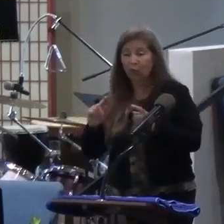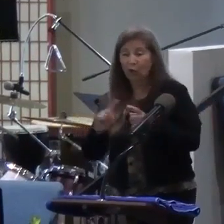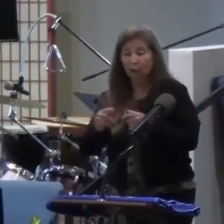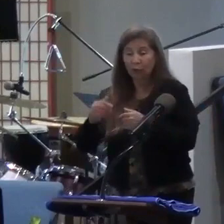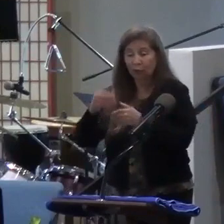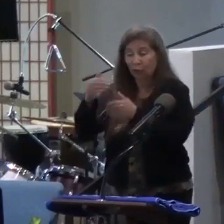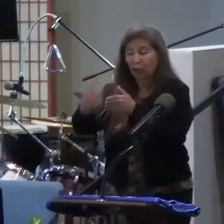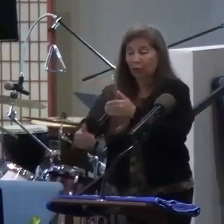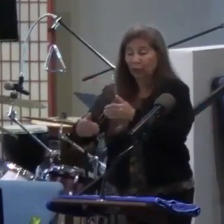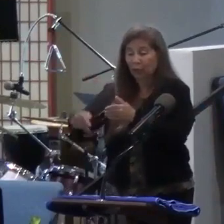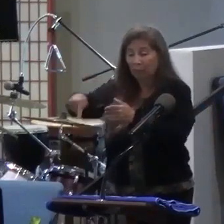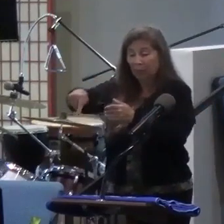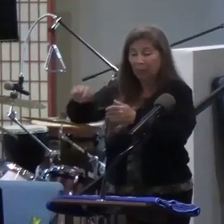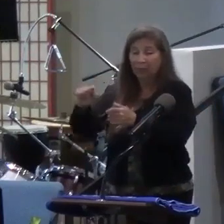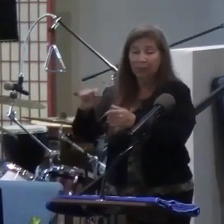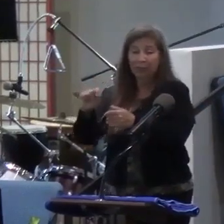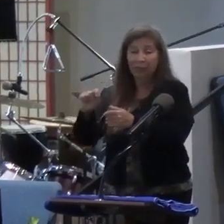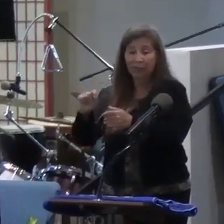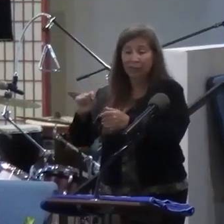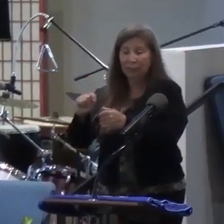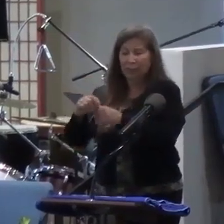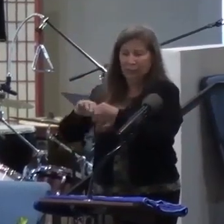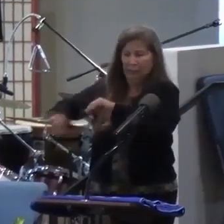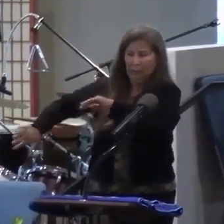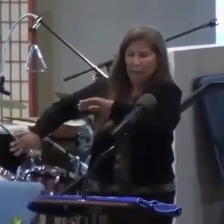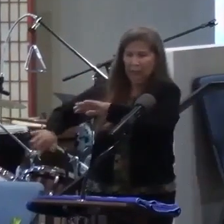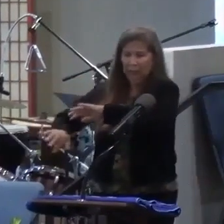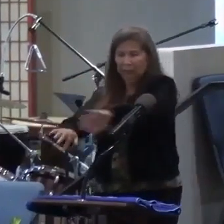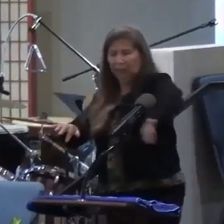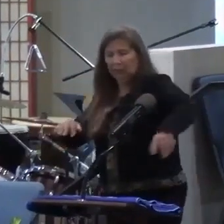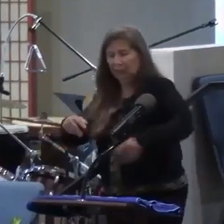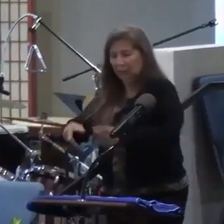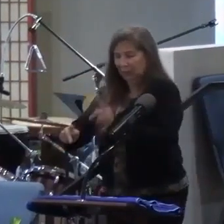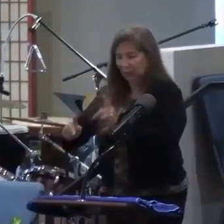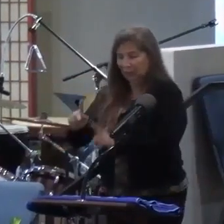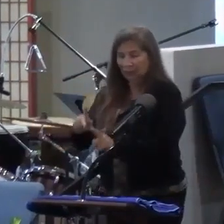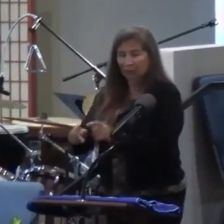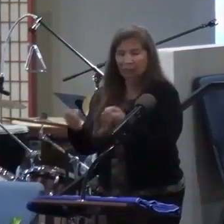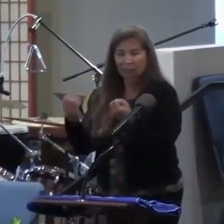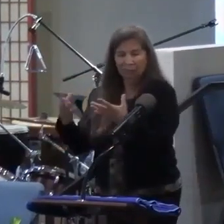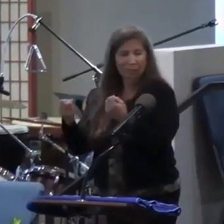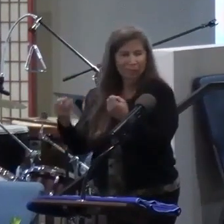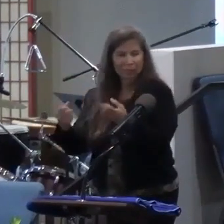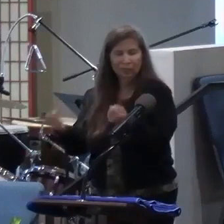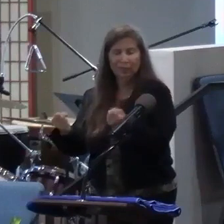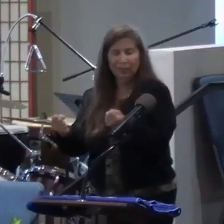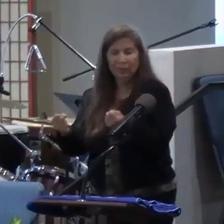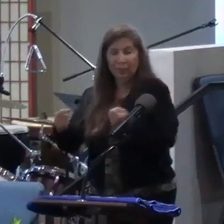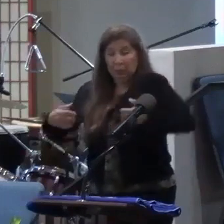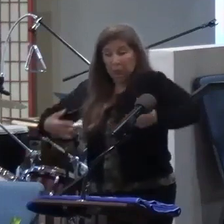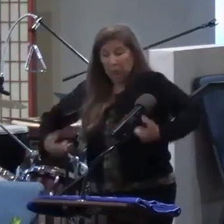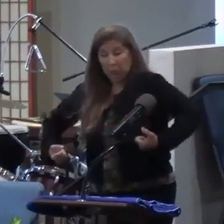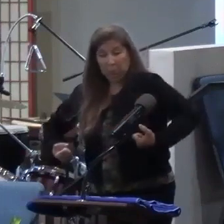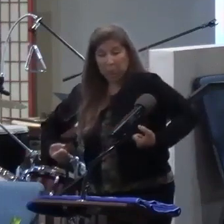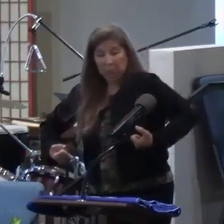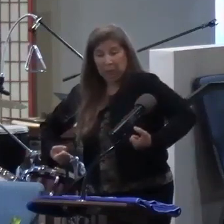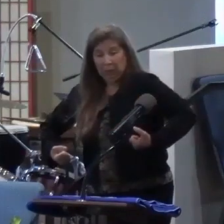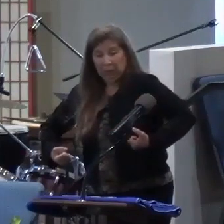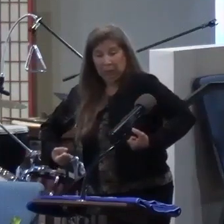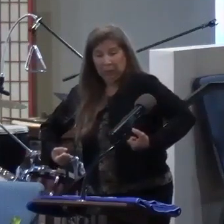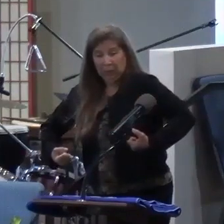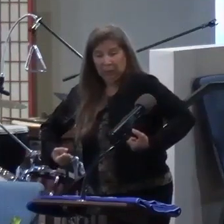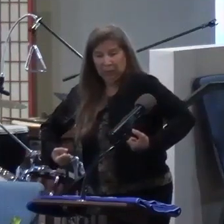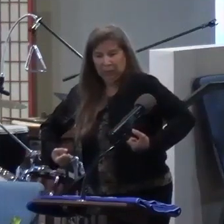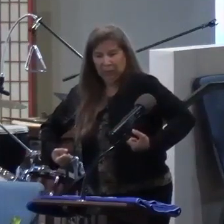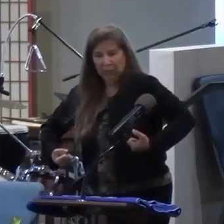call the pit, all right, you got to go through volumes of people, many of which are quite big and quite